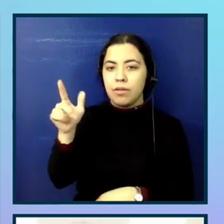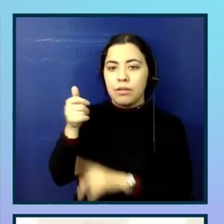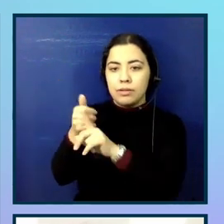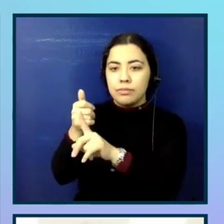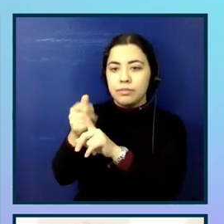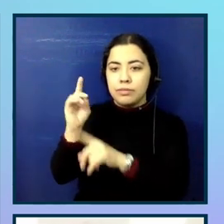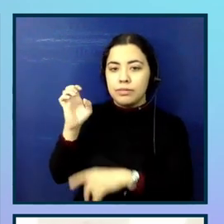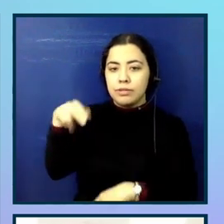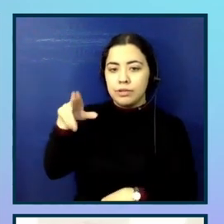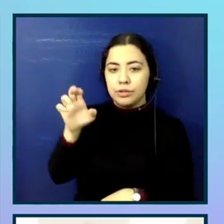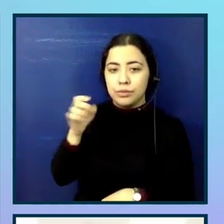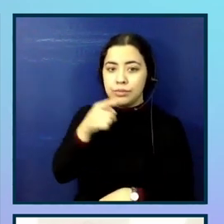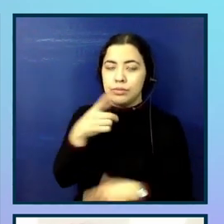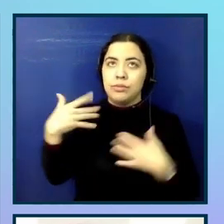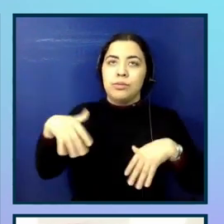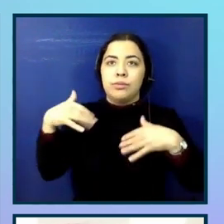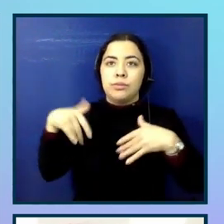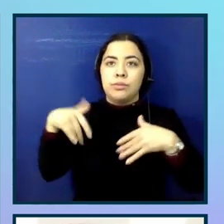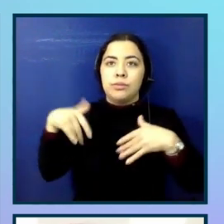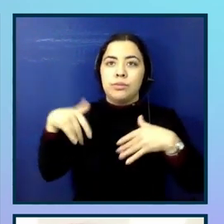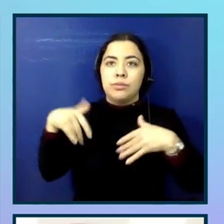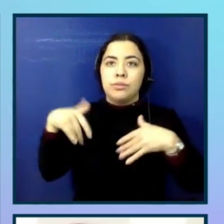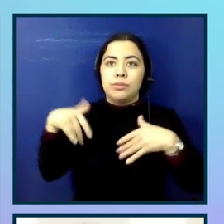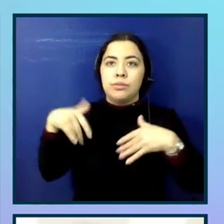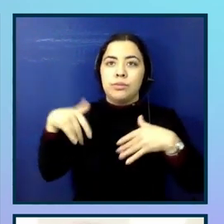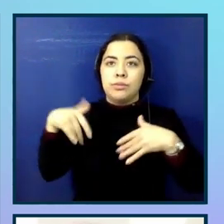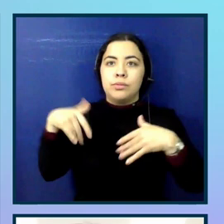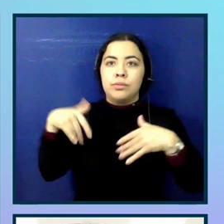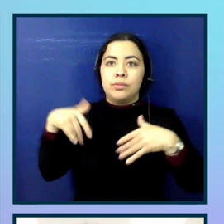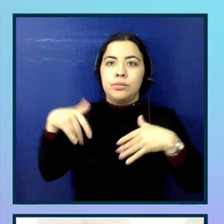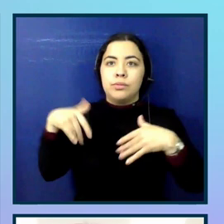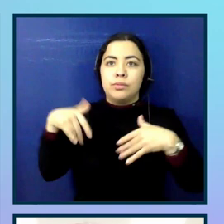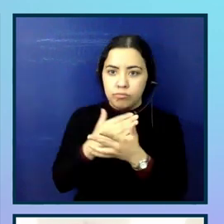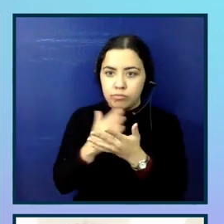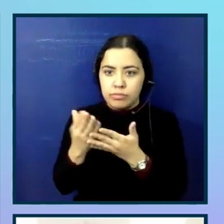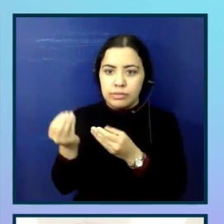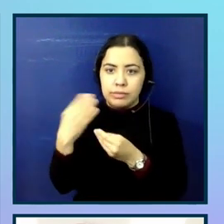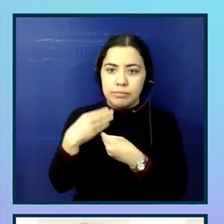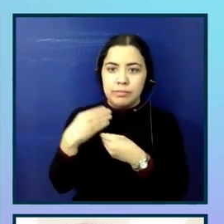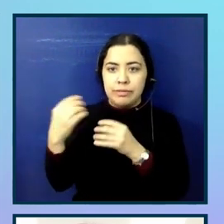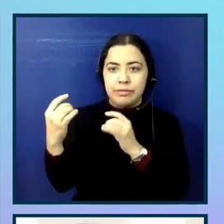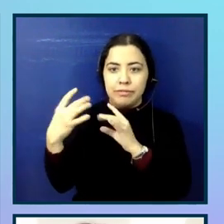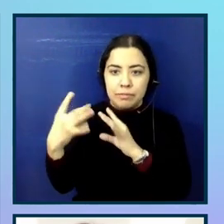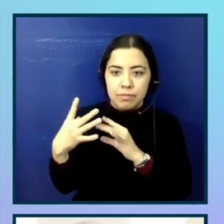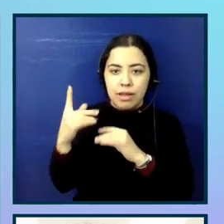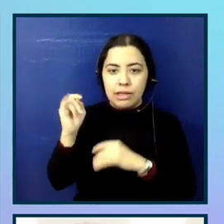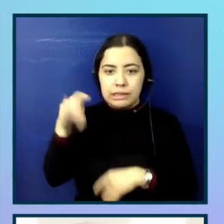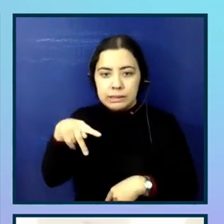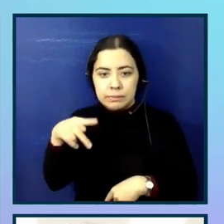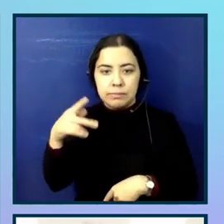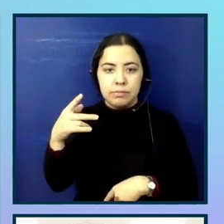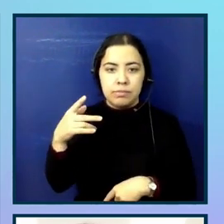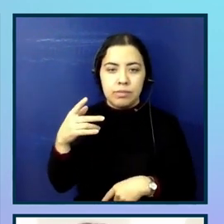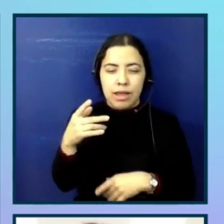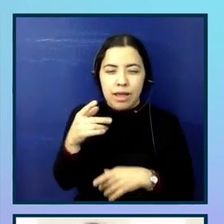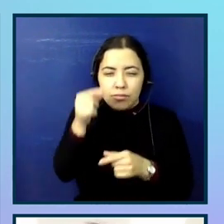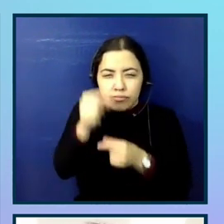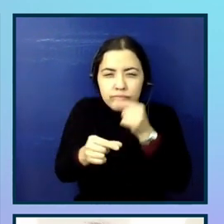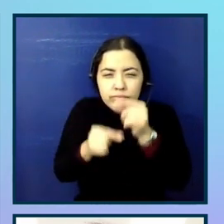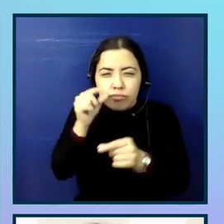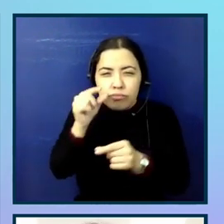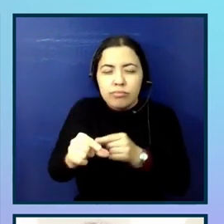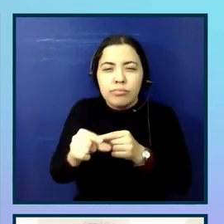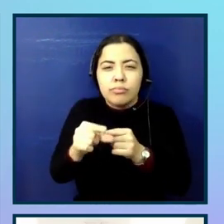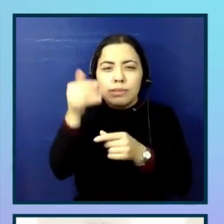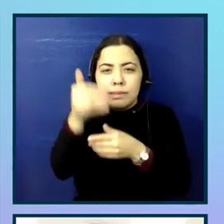my Bible. This has helped me so much throughout the journey, giving me practical tips on how to start this journey and to take the incremental steps needed